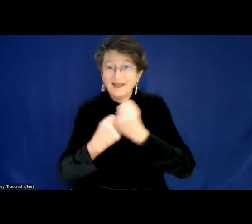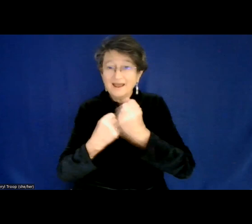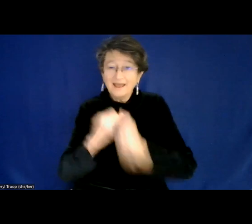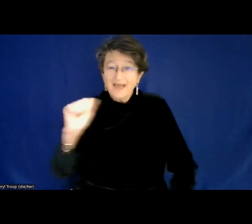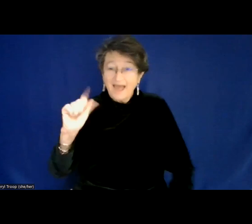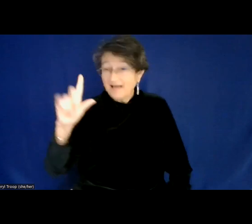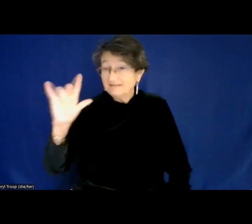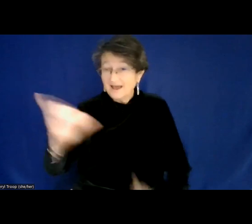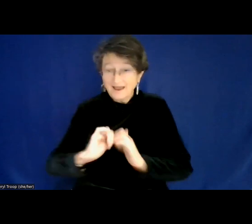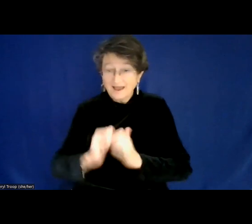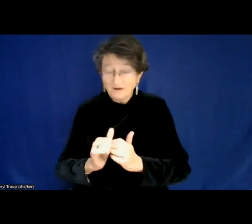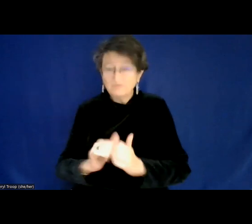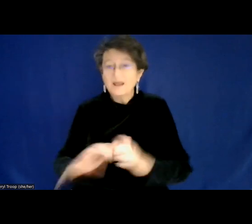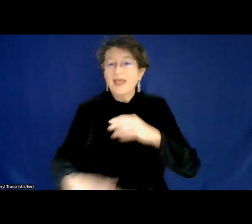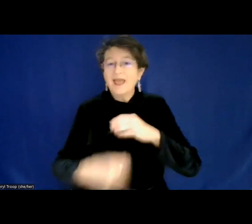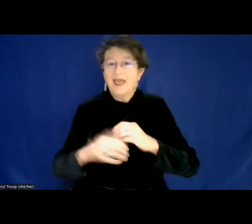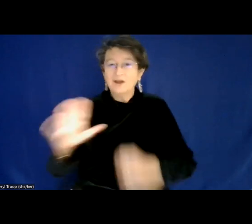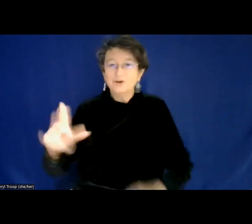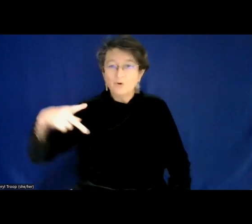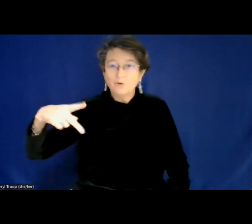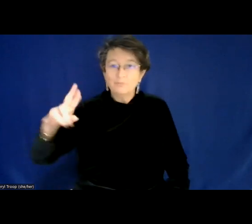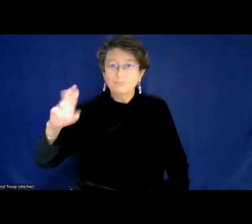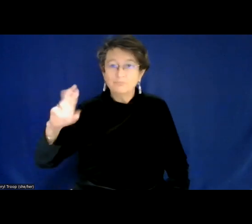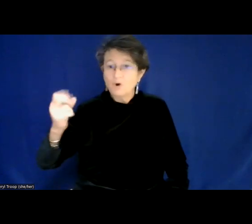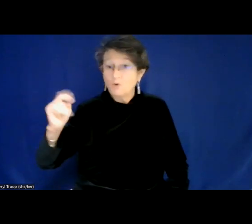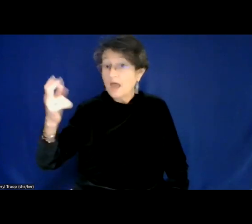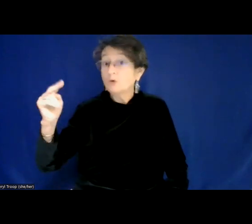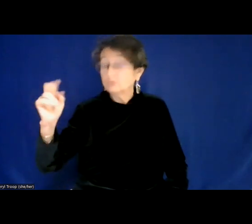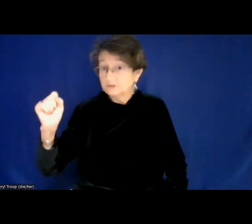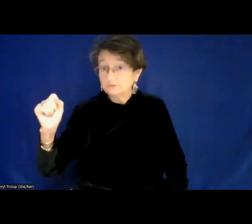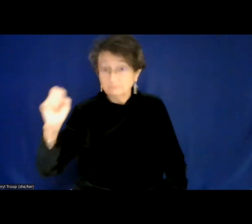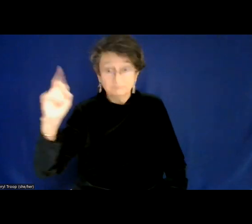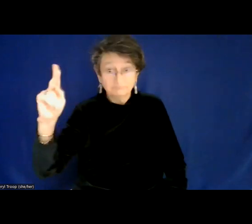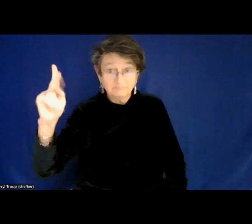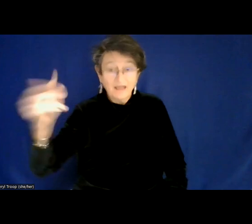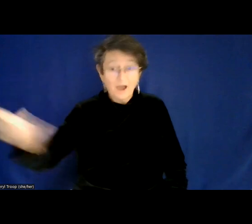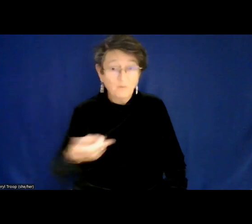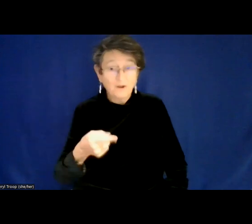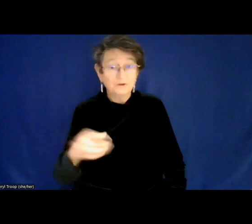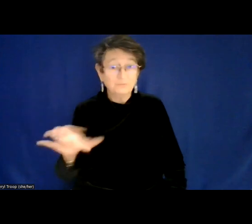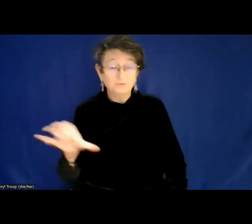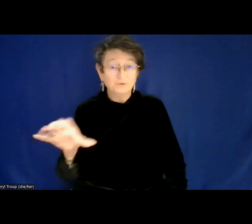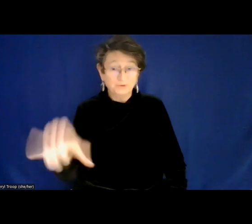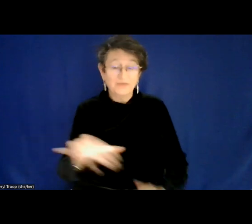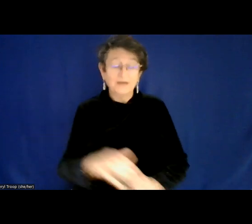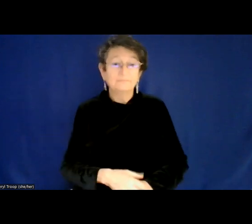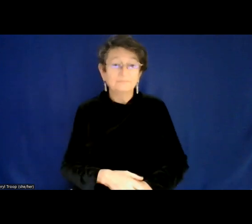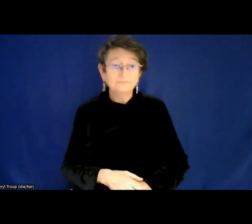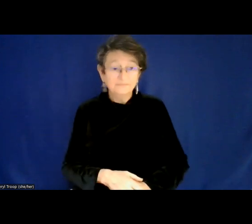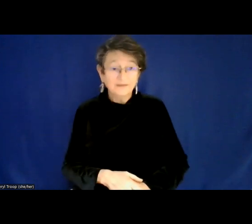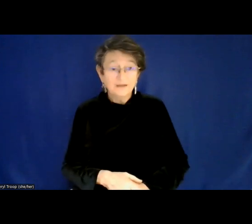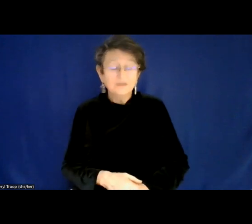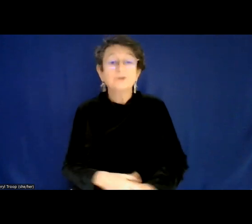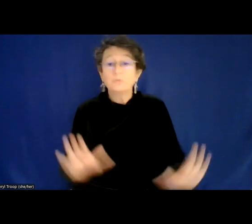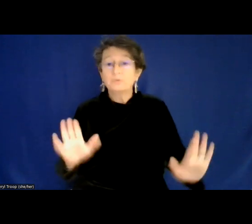I, um, welcome you to do that. Okay. So as you know, no USM women in